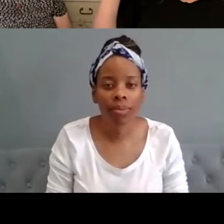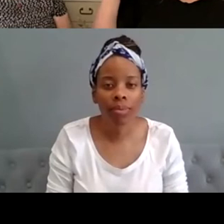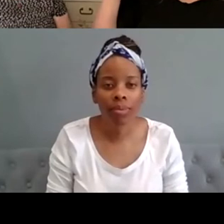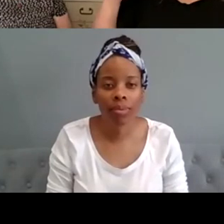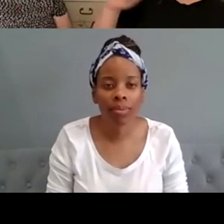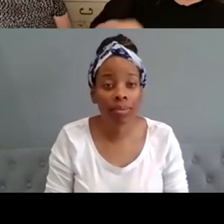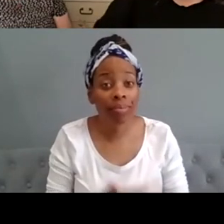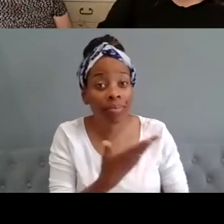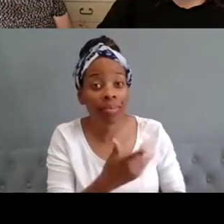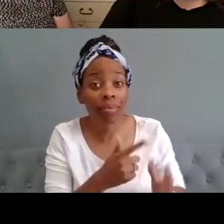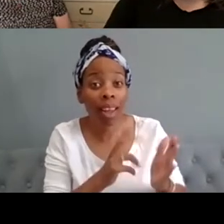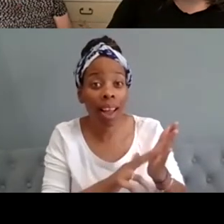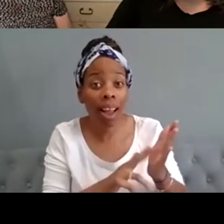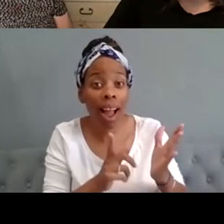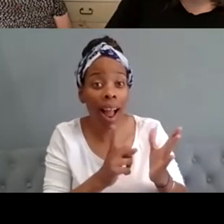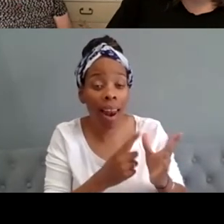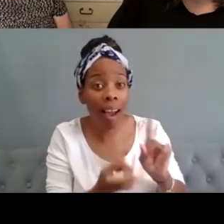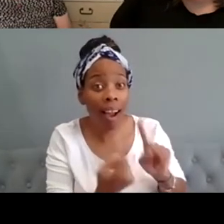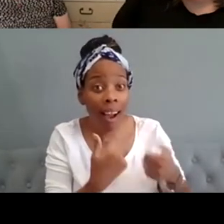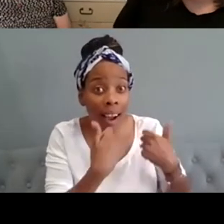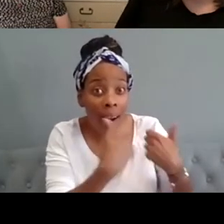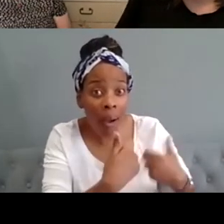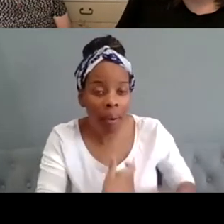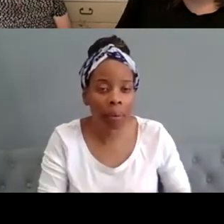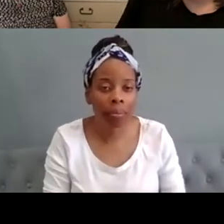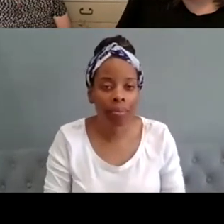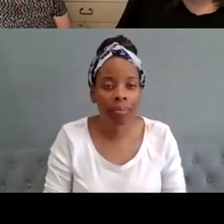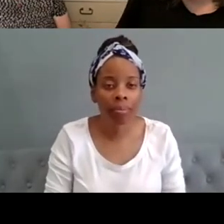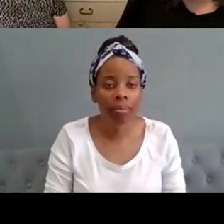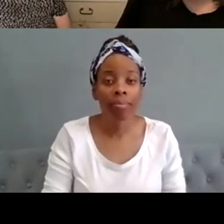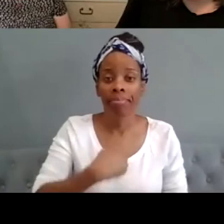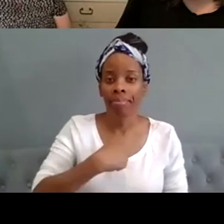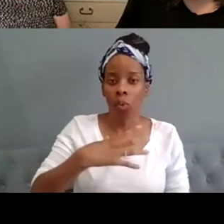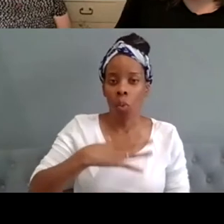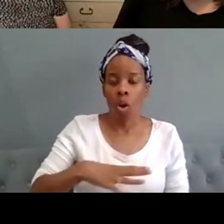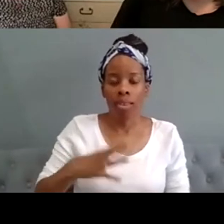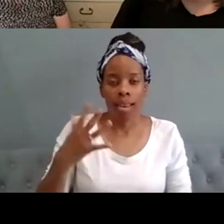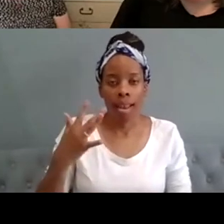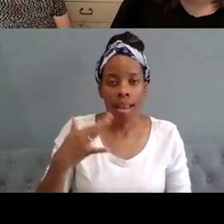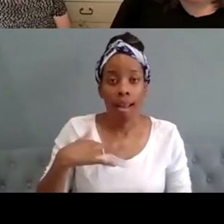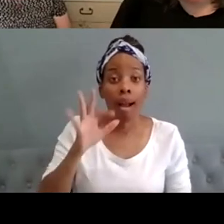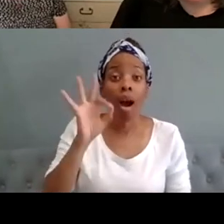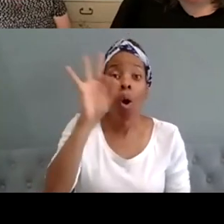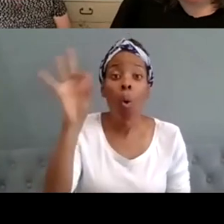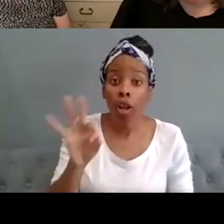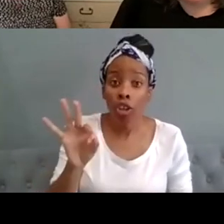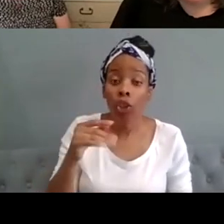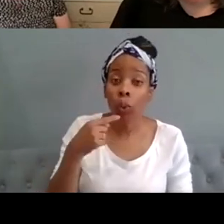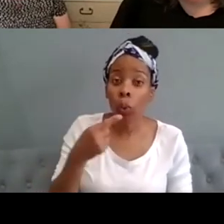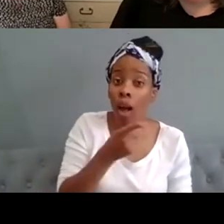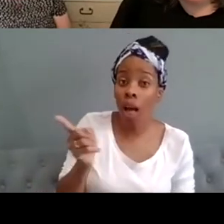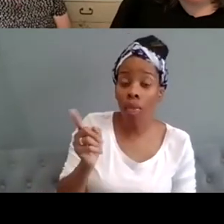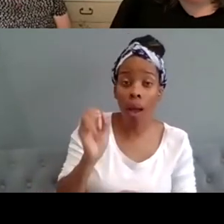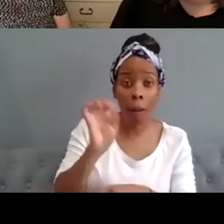anna go go for it i just wanted to um to ask a question to to the other panelists actually